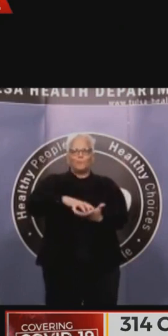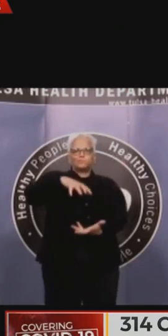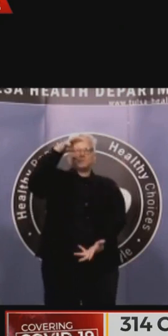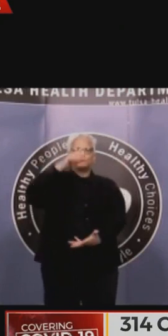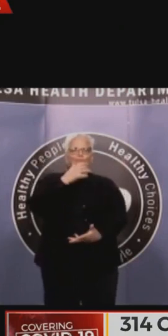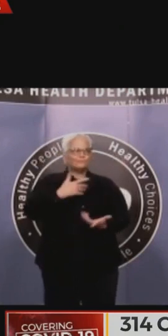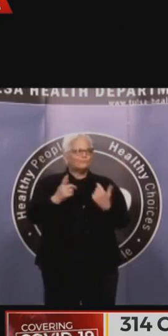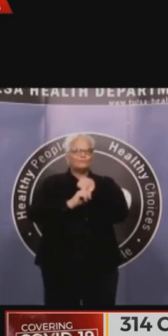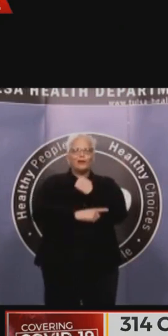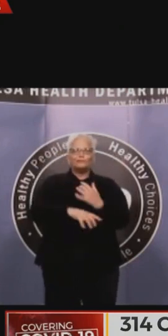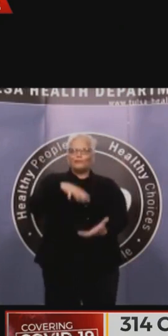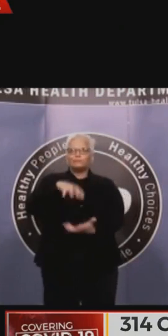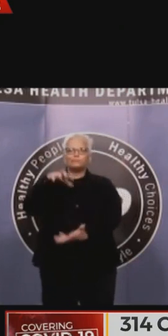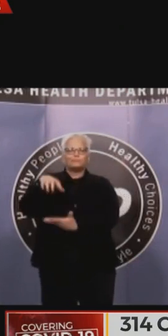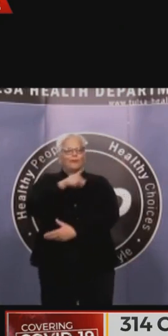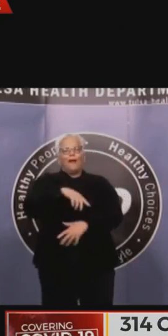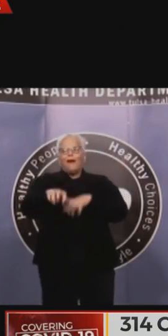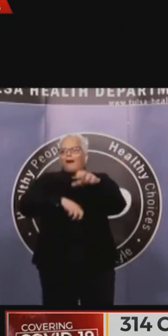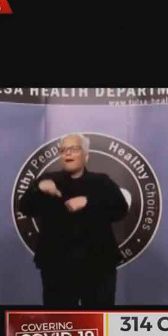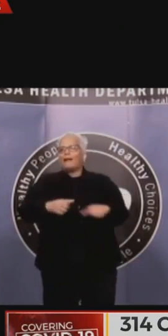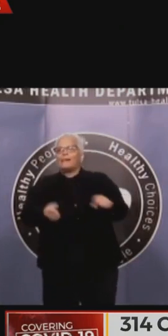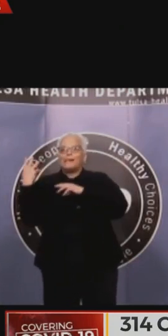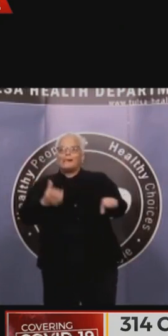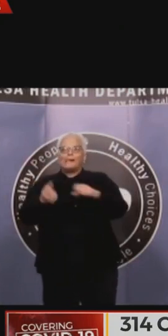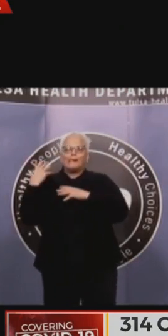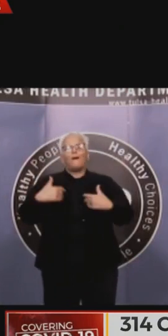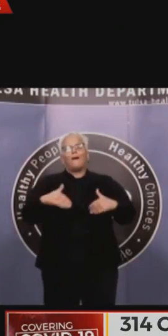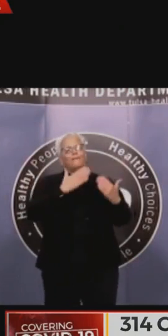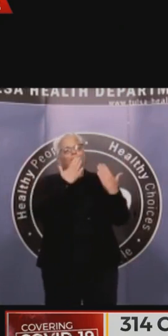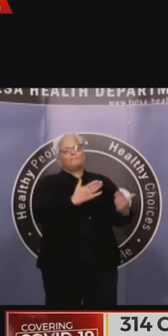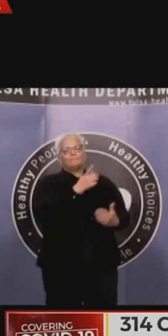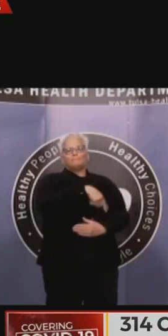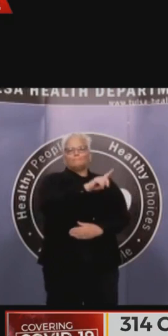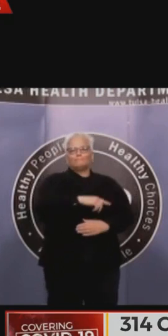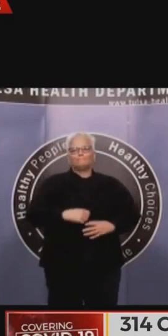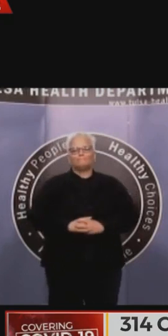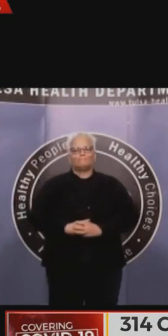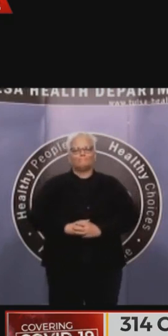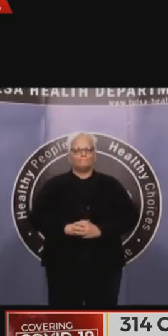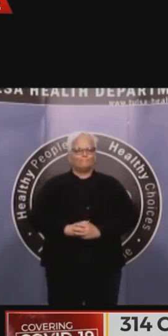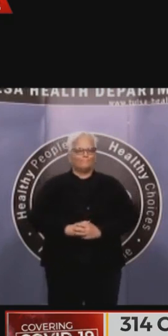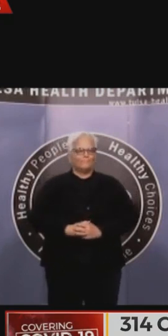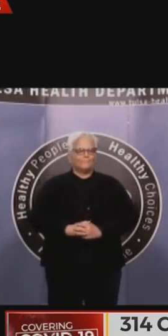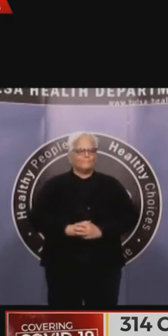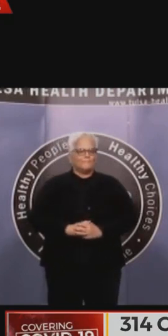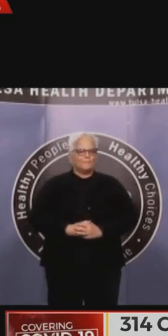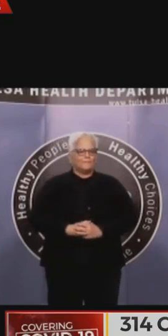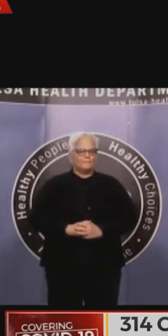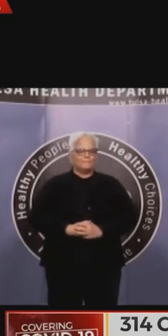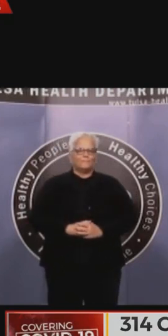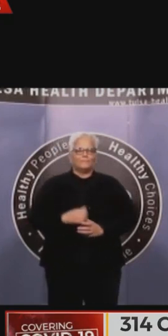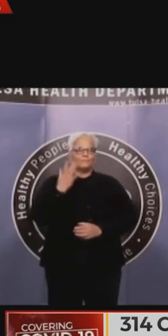they're processing so much more every week than is normal under normal circumstances